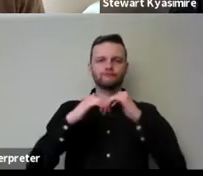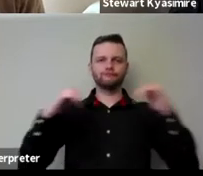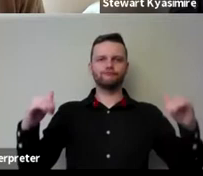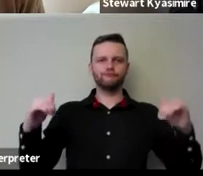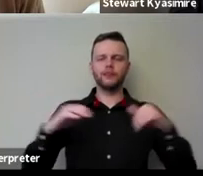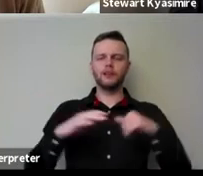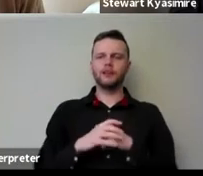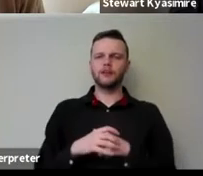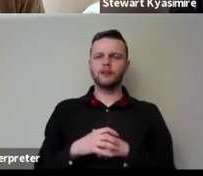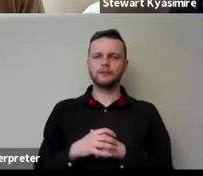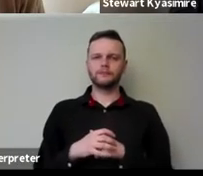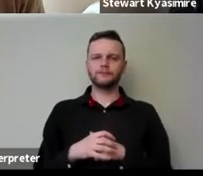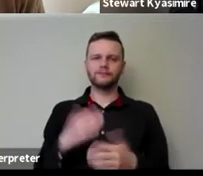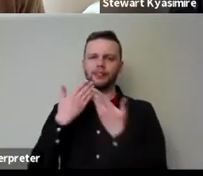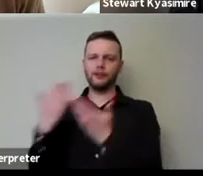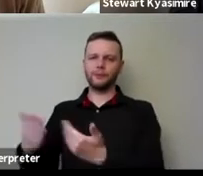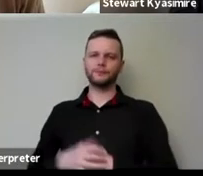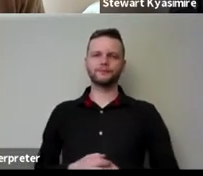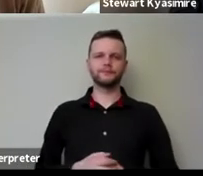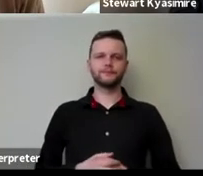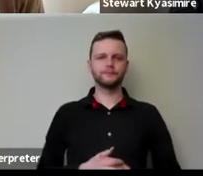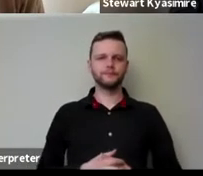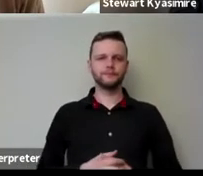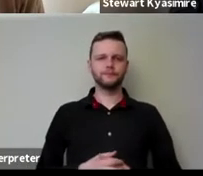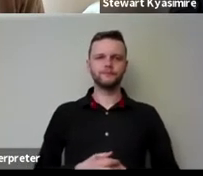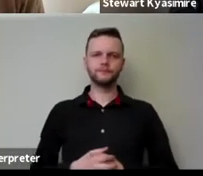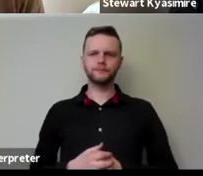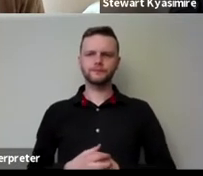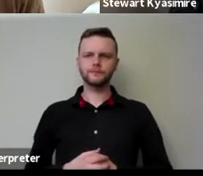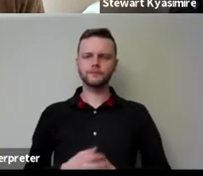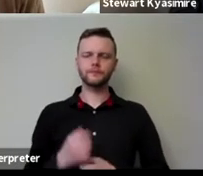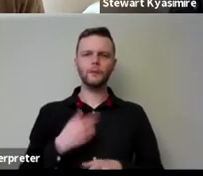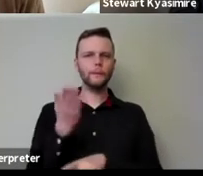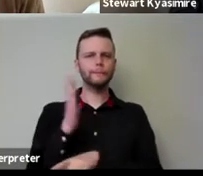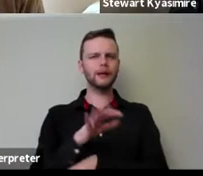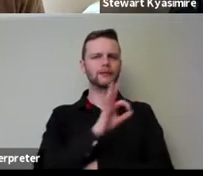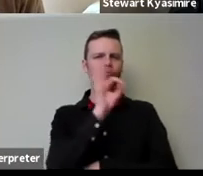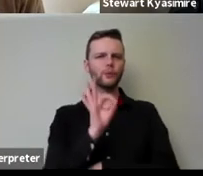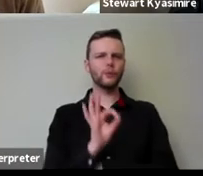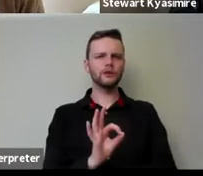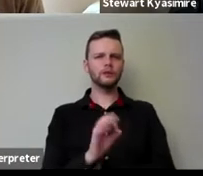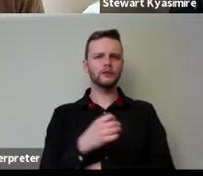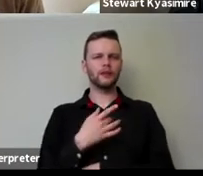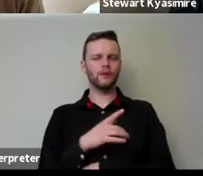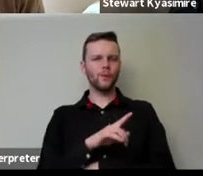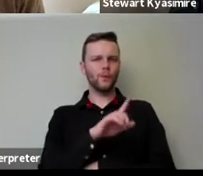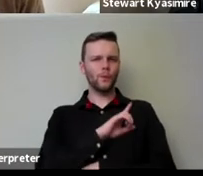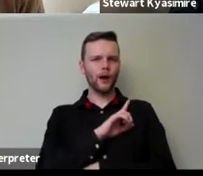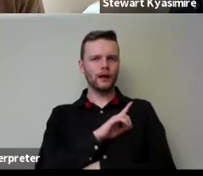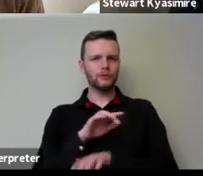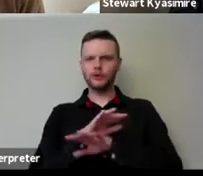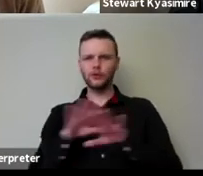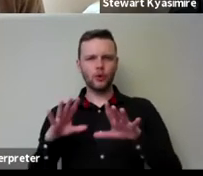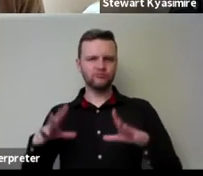to me thank you and as i'm going back to your question of why were we not prepared